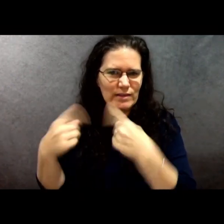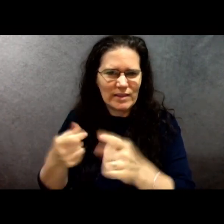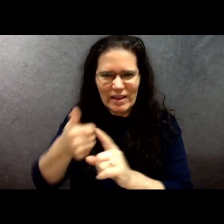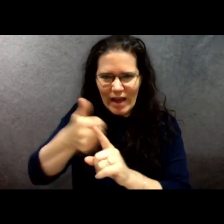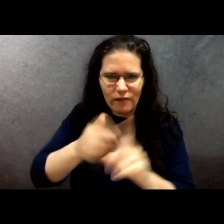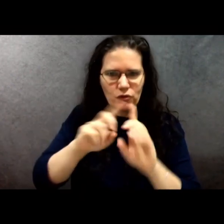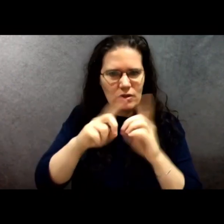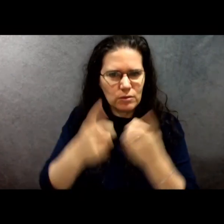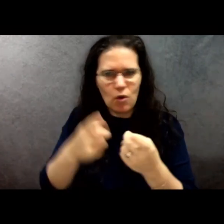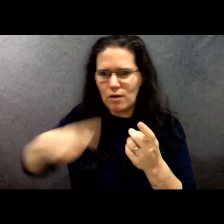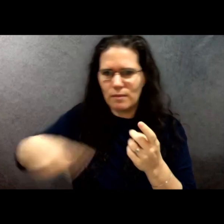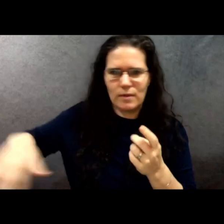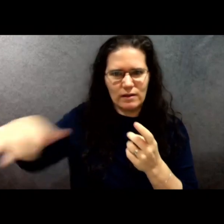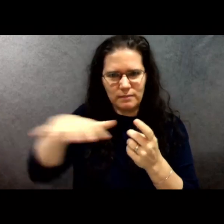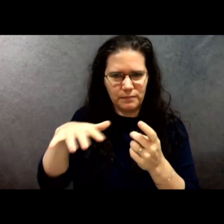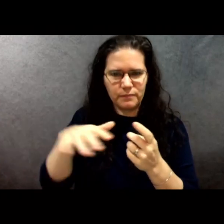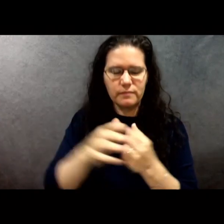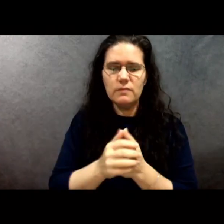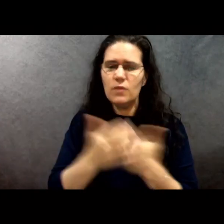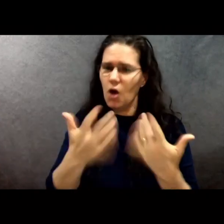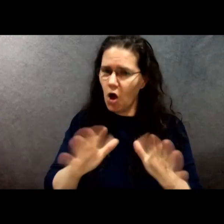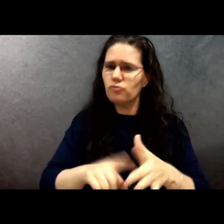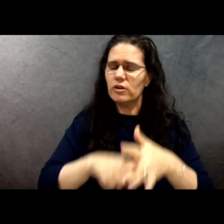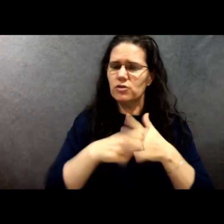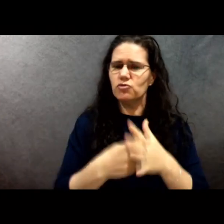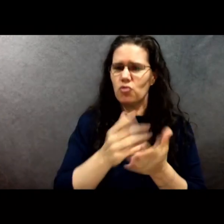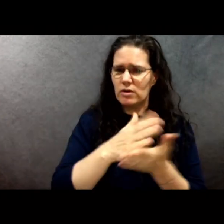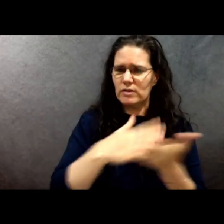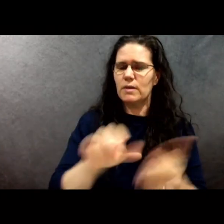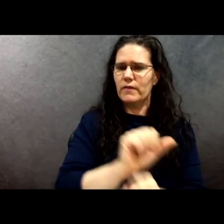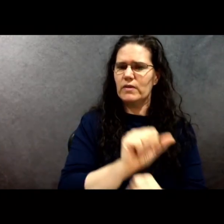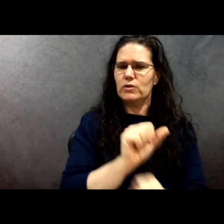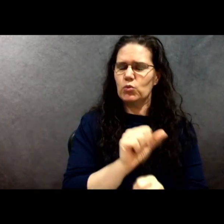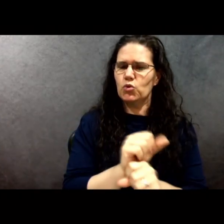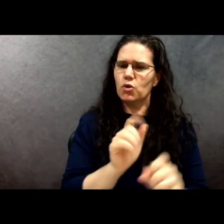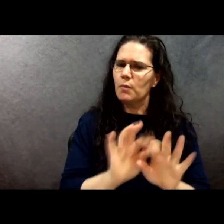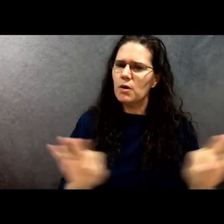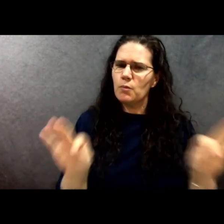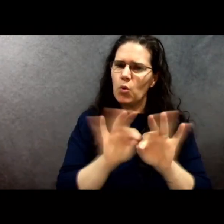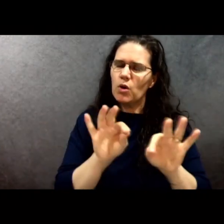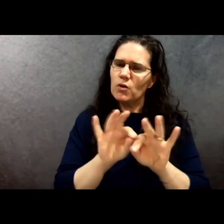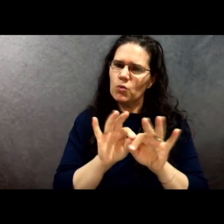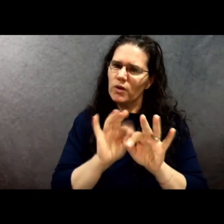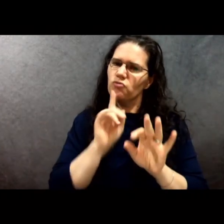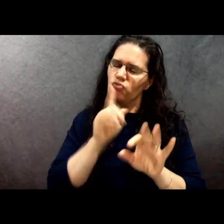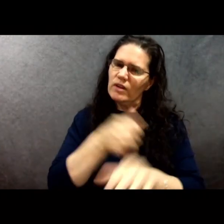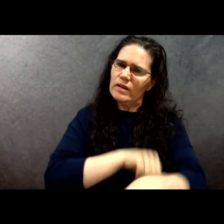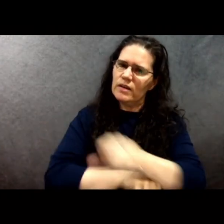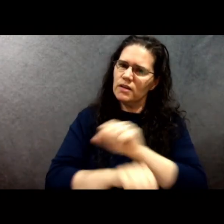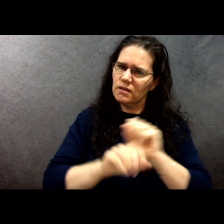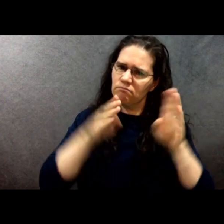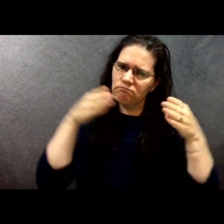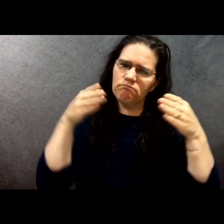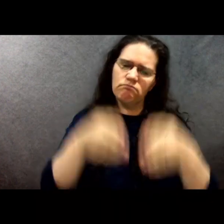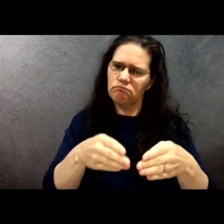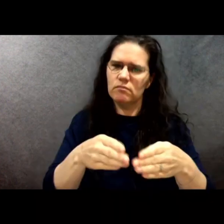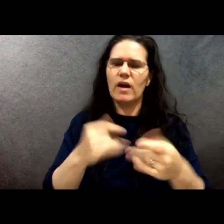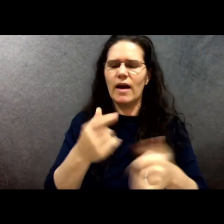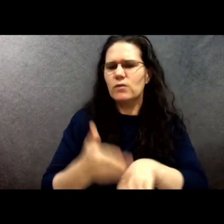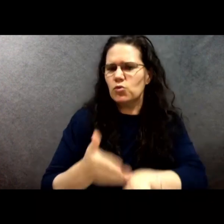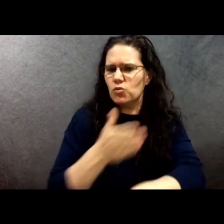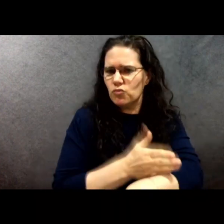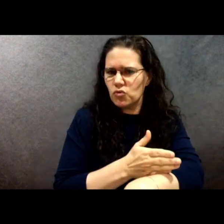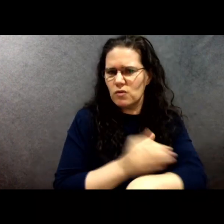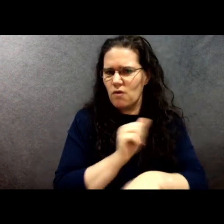is imperative that we redouble our efforts on making progress on all of these fronts. I am